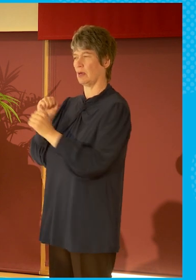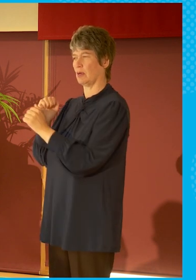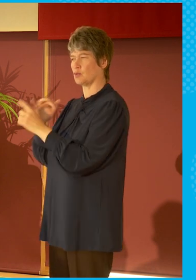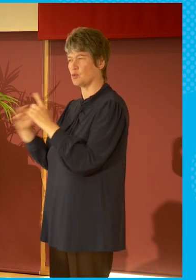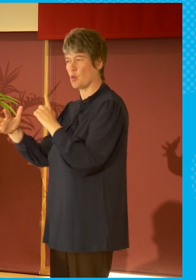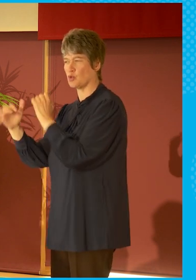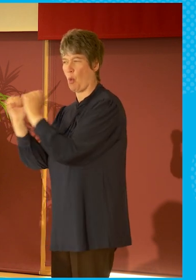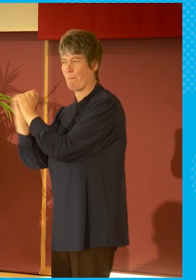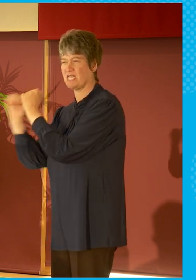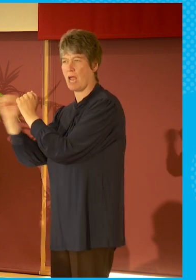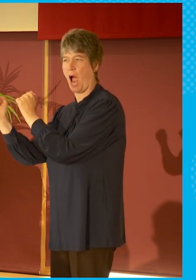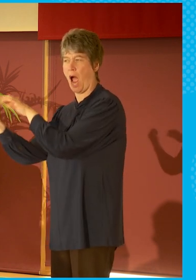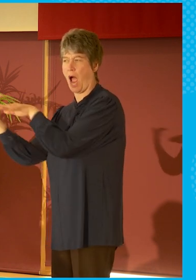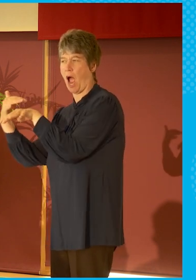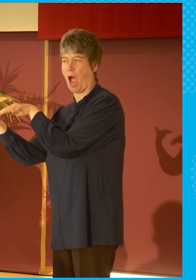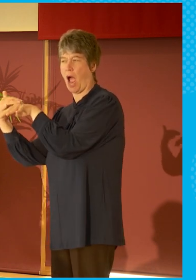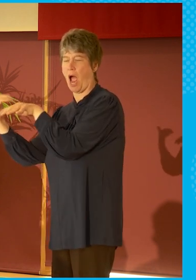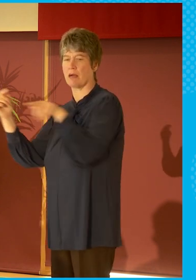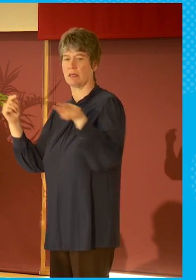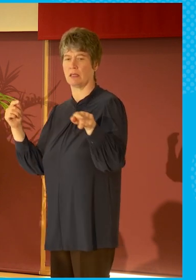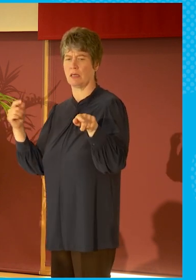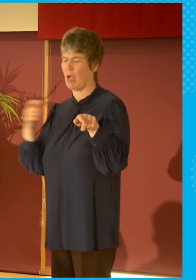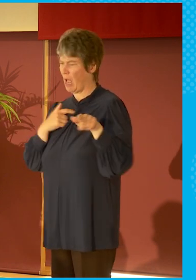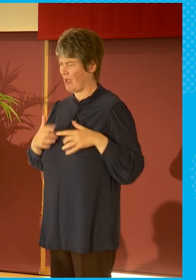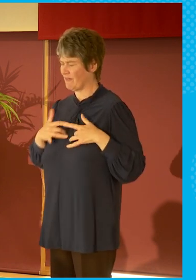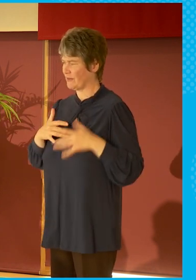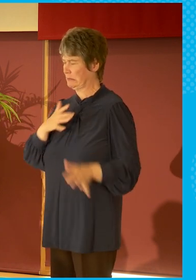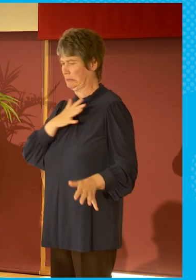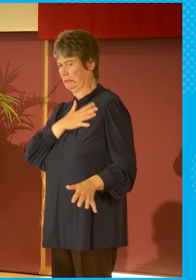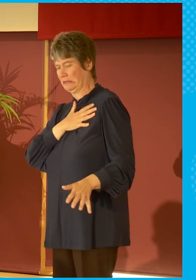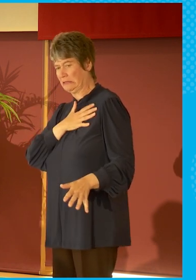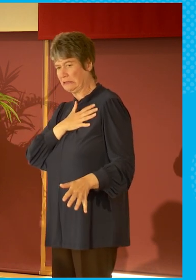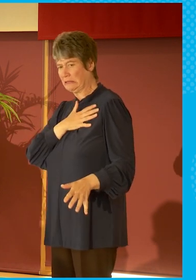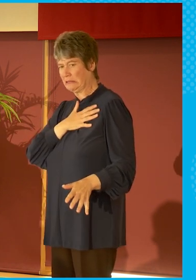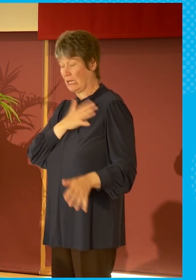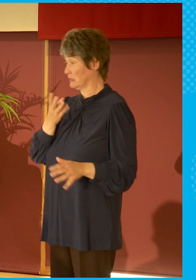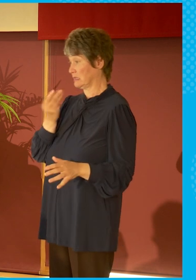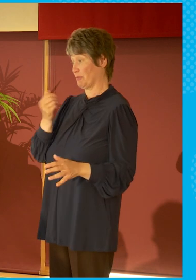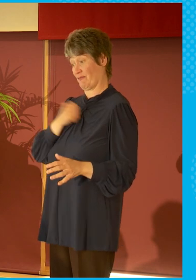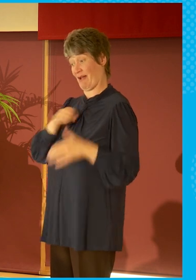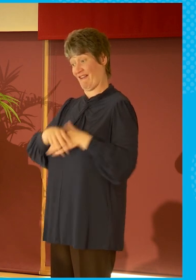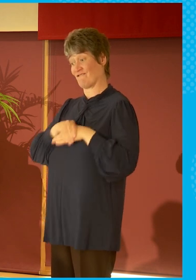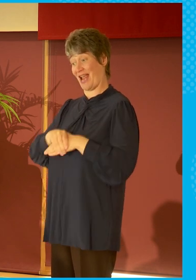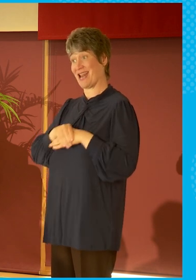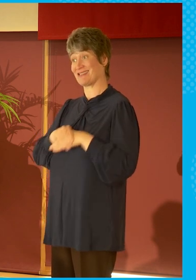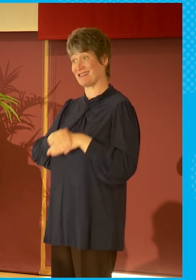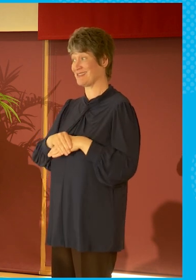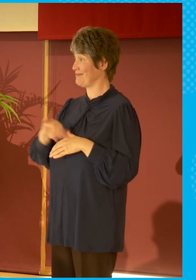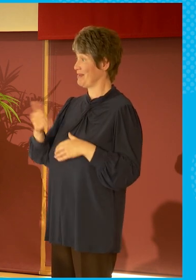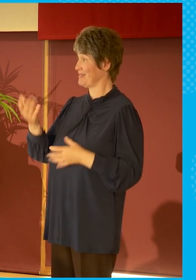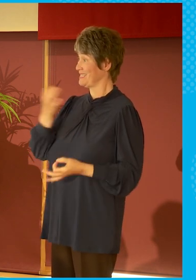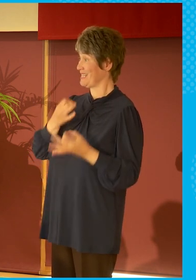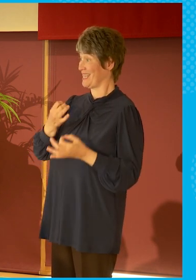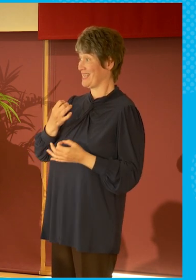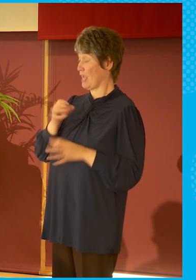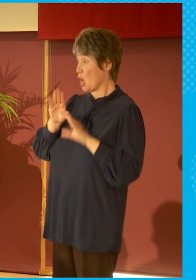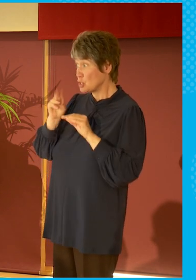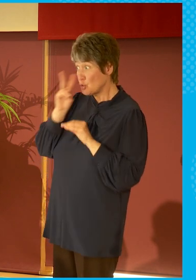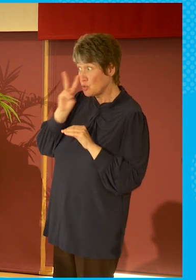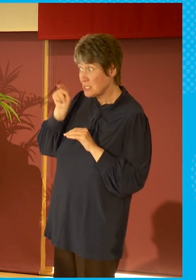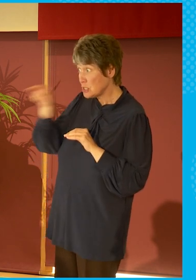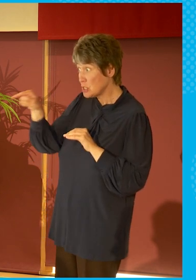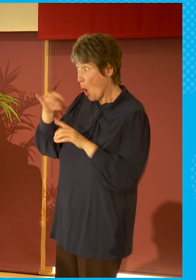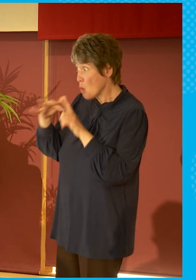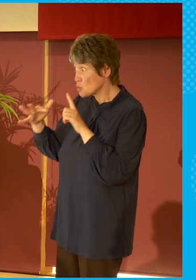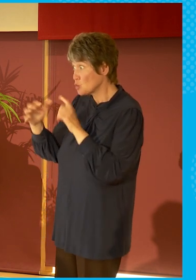alarming that people I think of as very sensible friends of mine will say, did you see such and such on social media? It said,